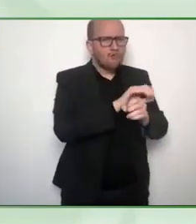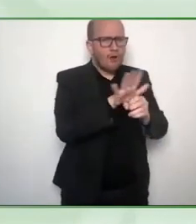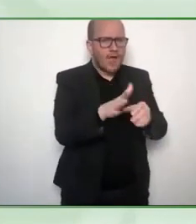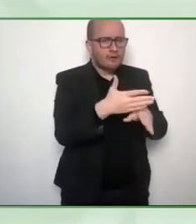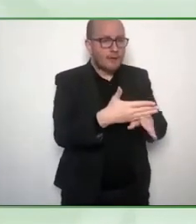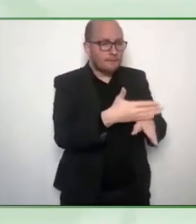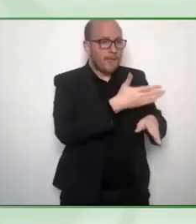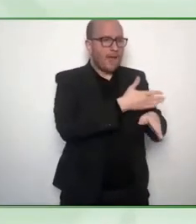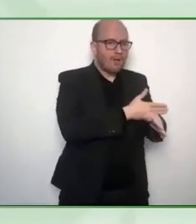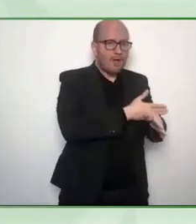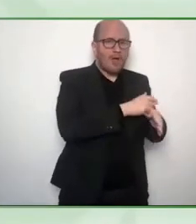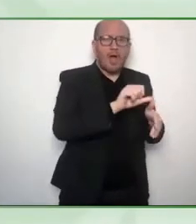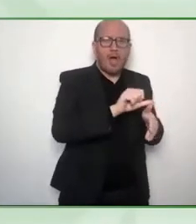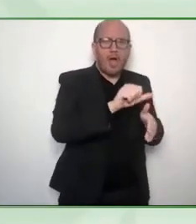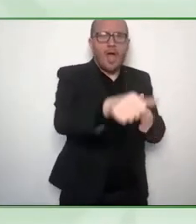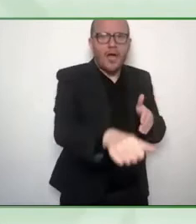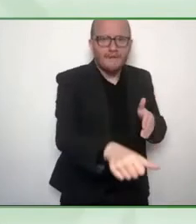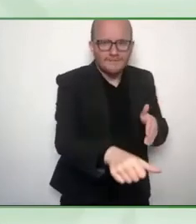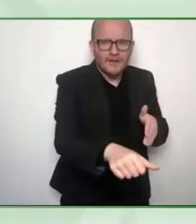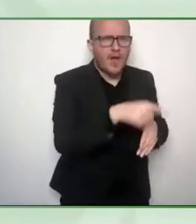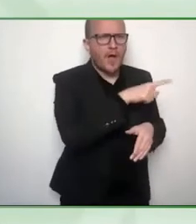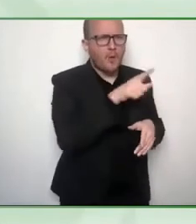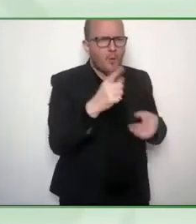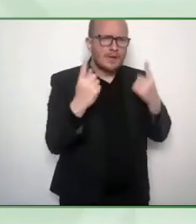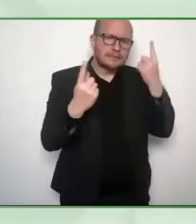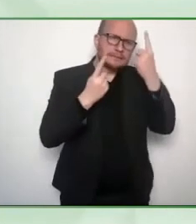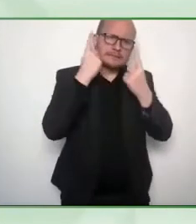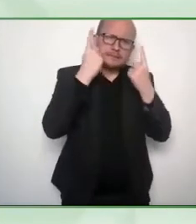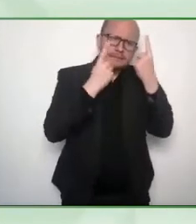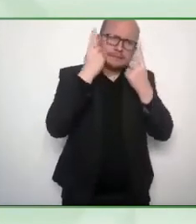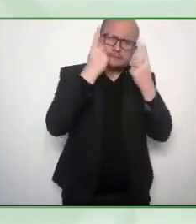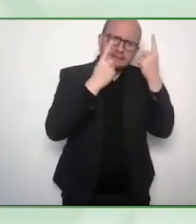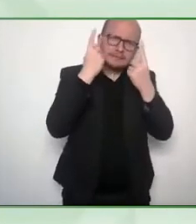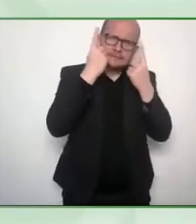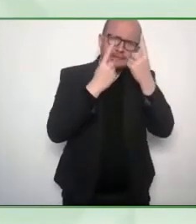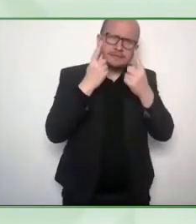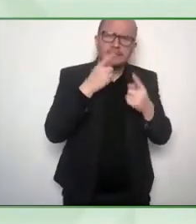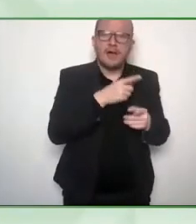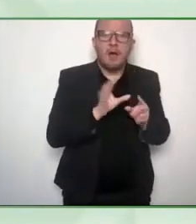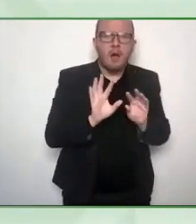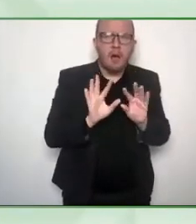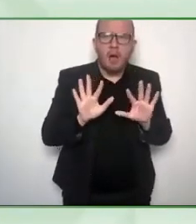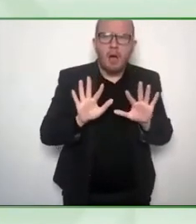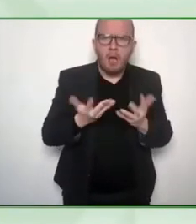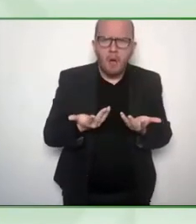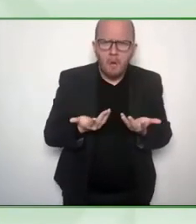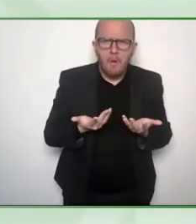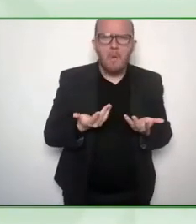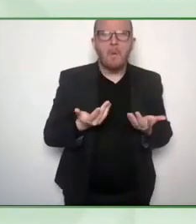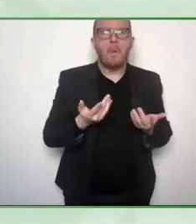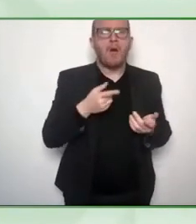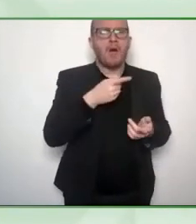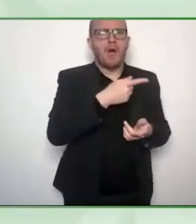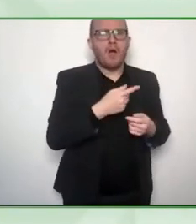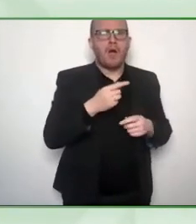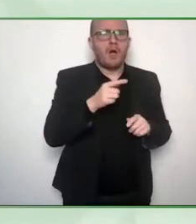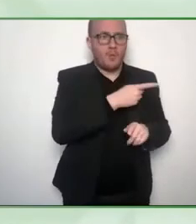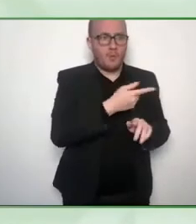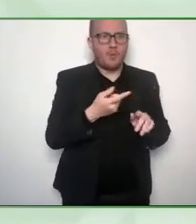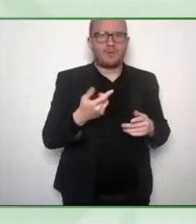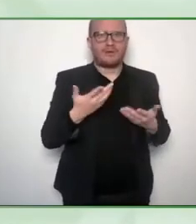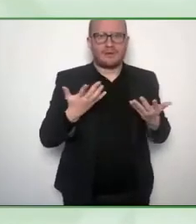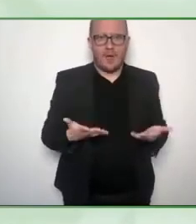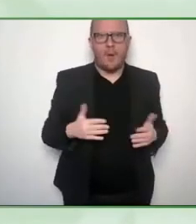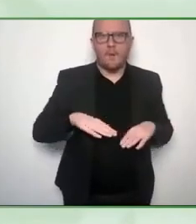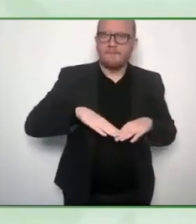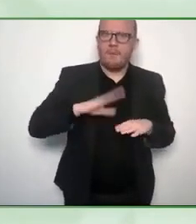during COVID and you became even more of an enabler, creating a business